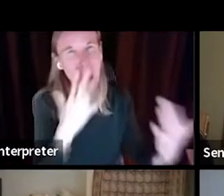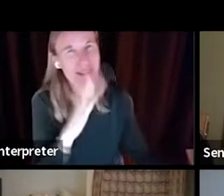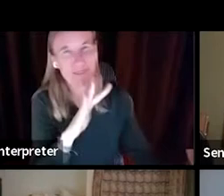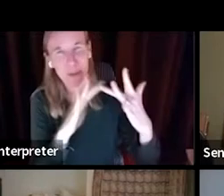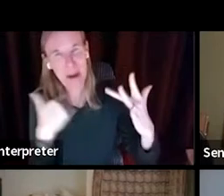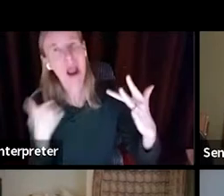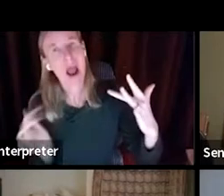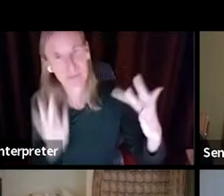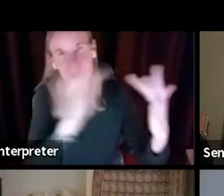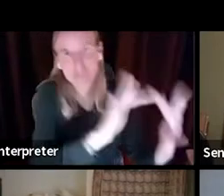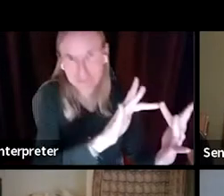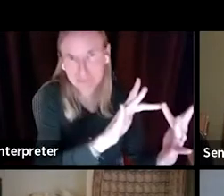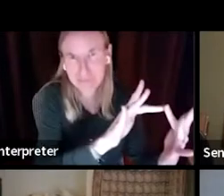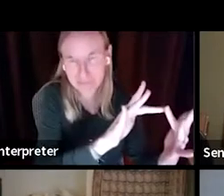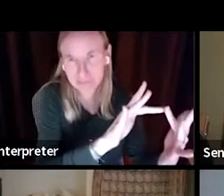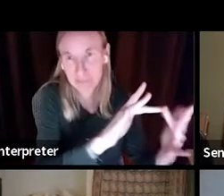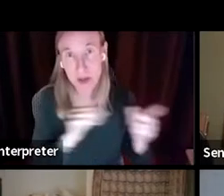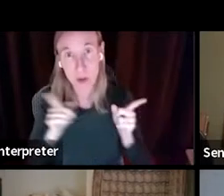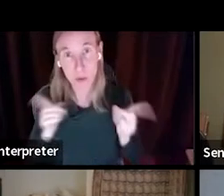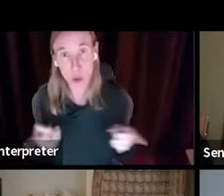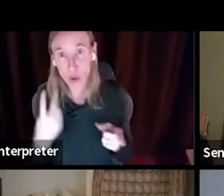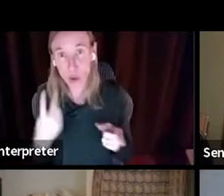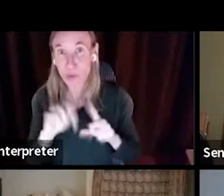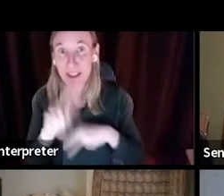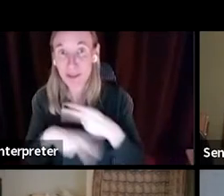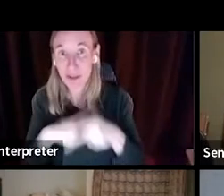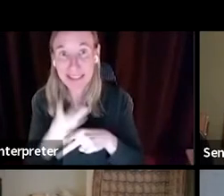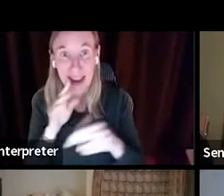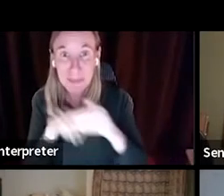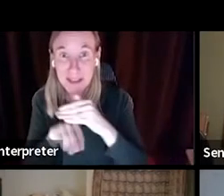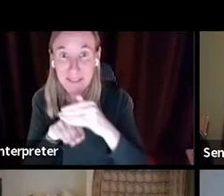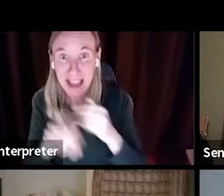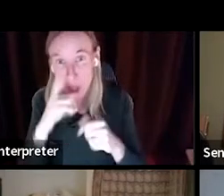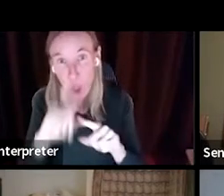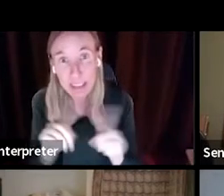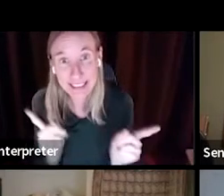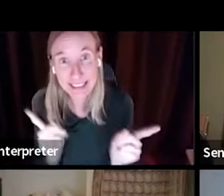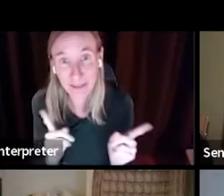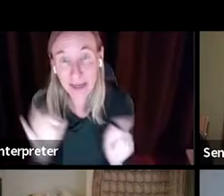access in each of those spaces is going to look a little bit different.